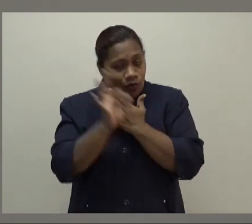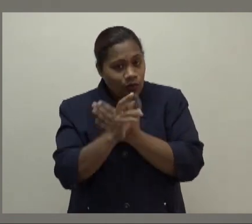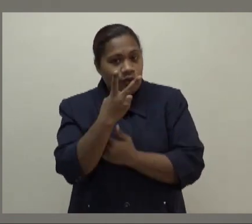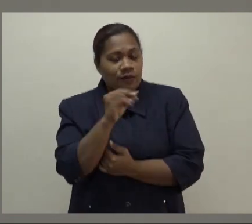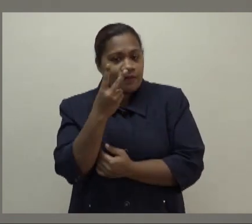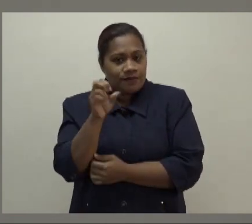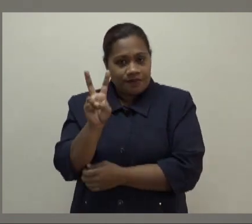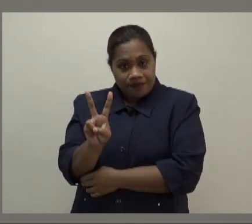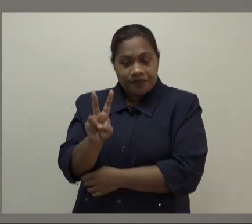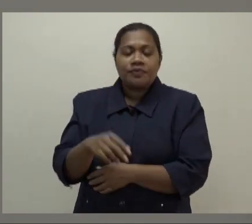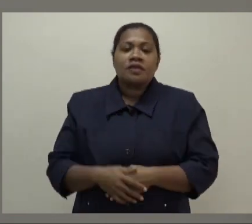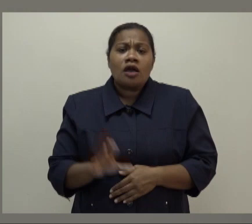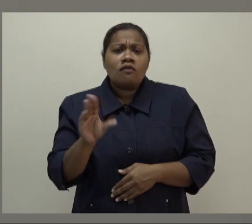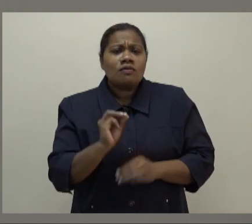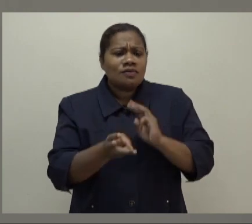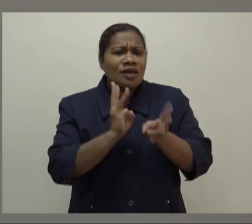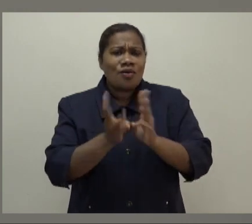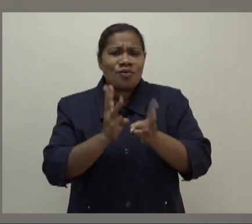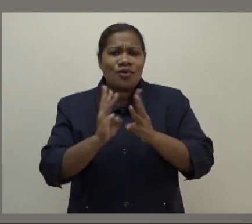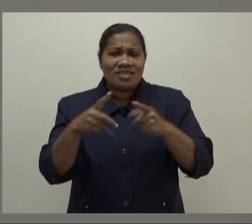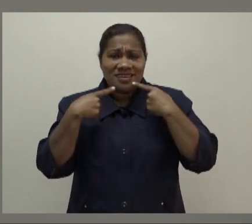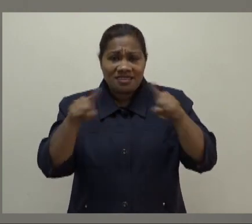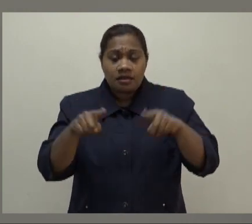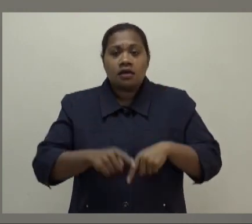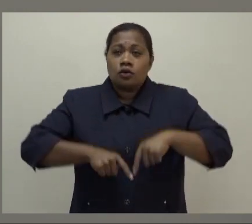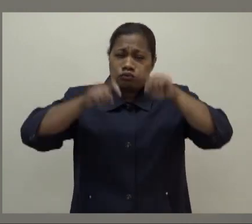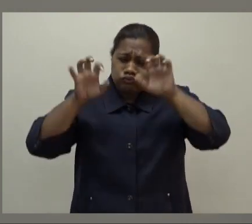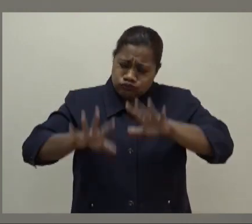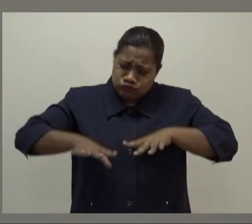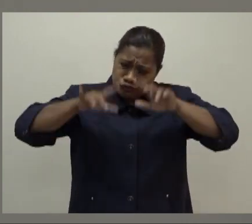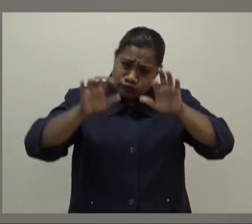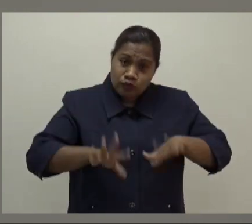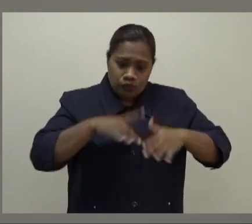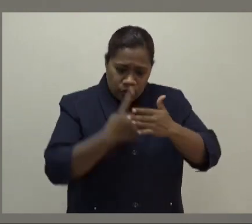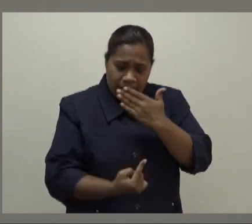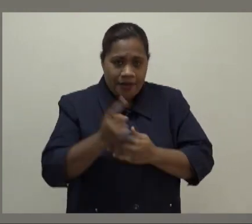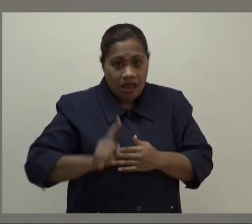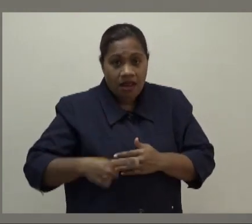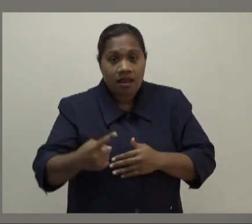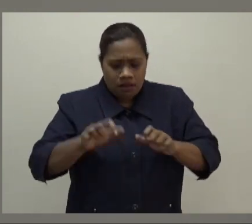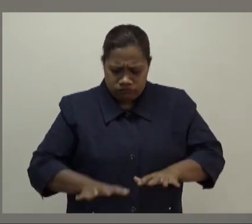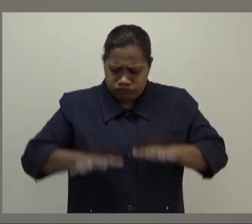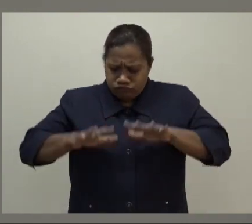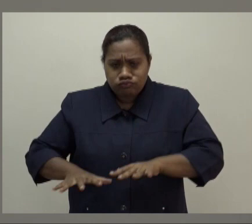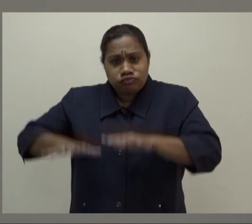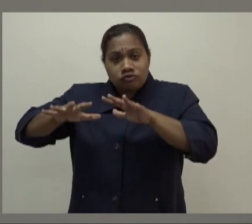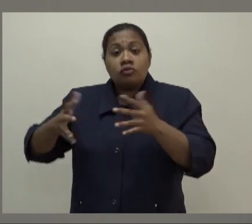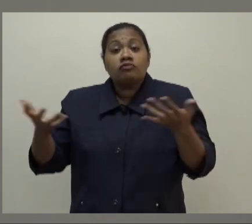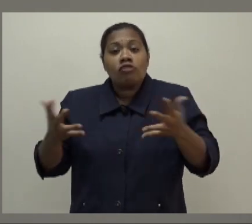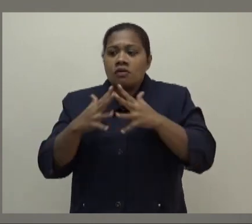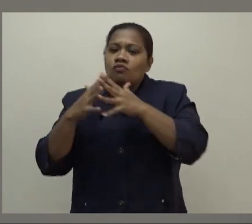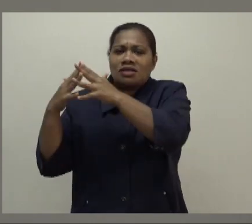weather forecast, heavy rain is expected to continue causing flood in the Western and some parts of the Northern Division.